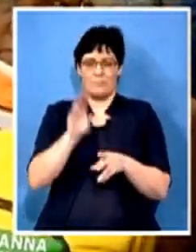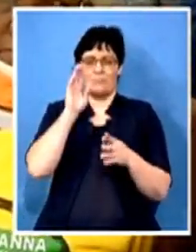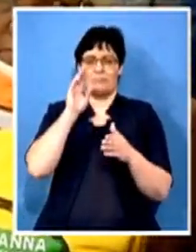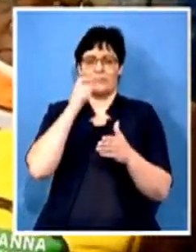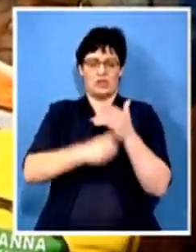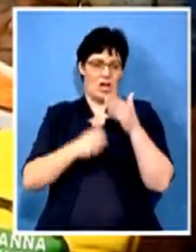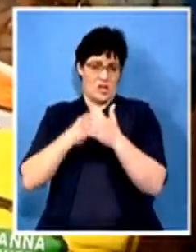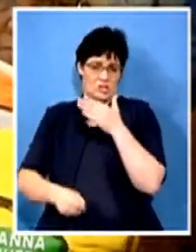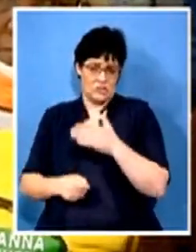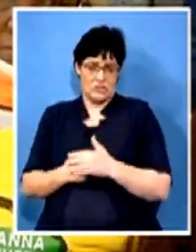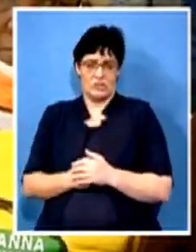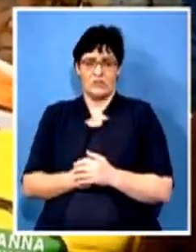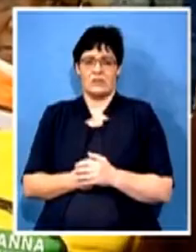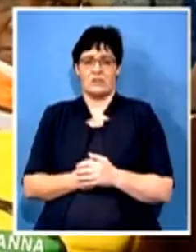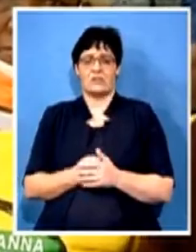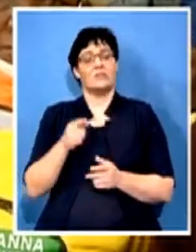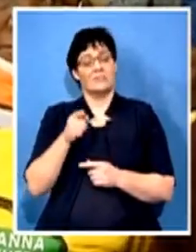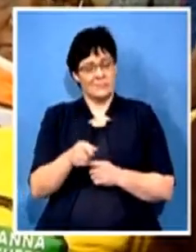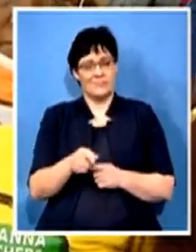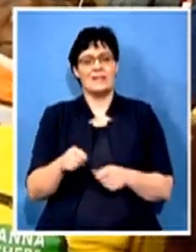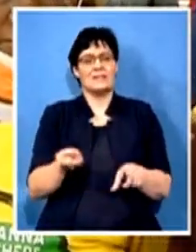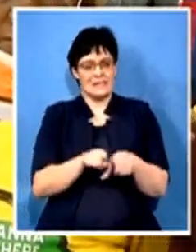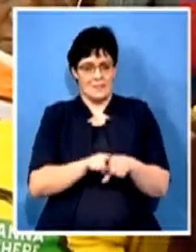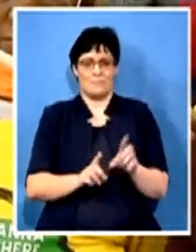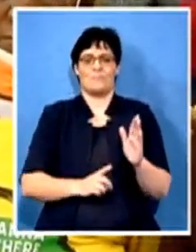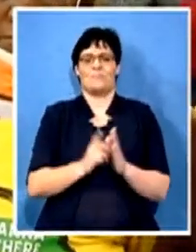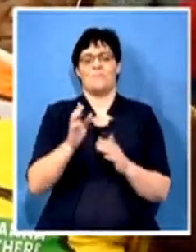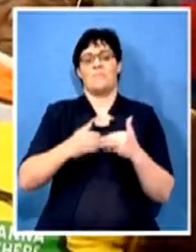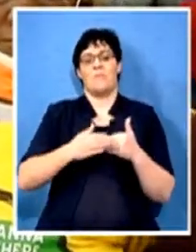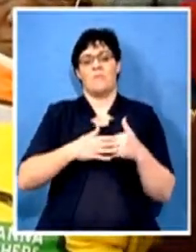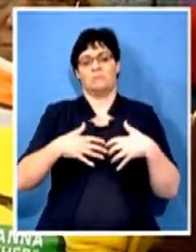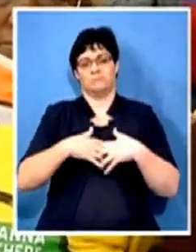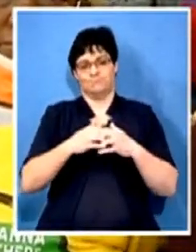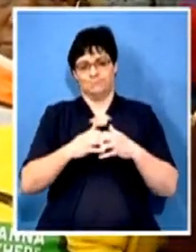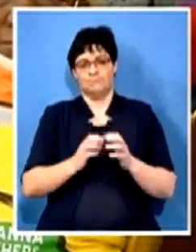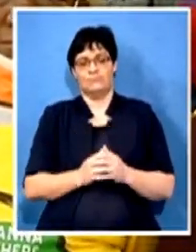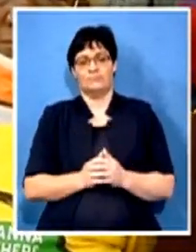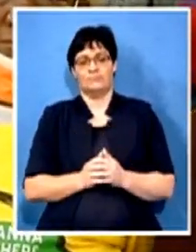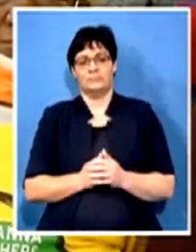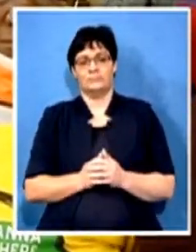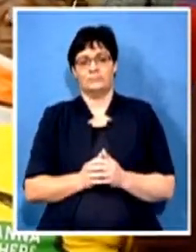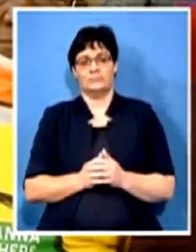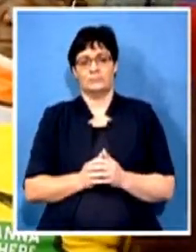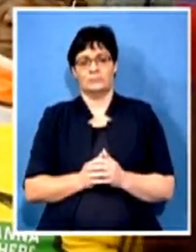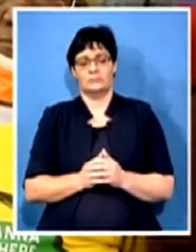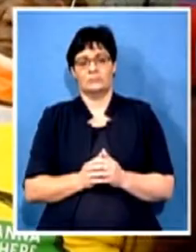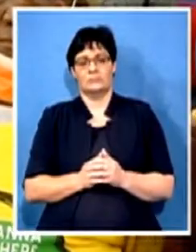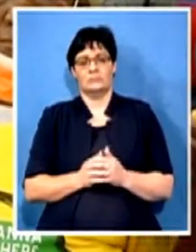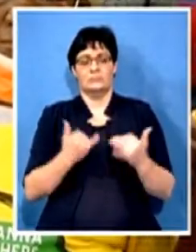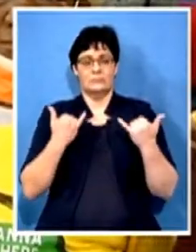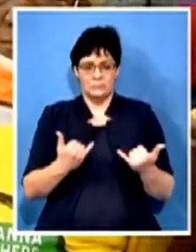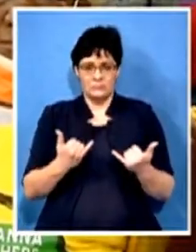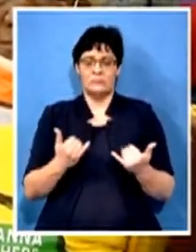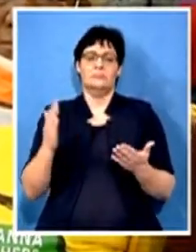still developing very much so. But yes, right now we'll talk to some of the grannies that have marched